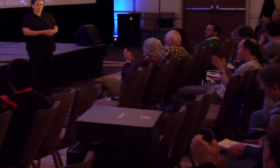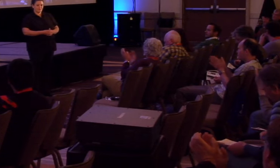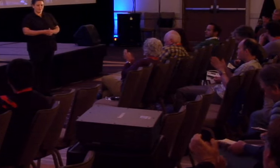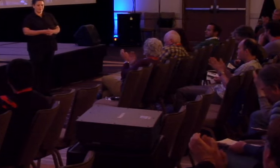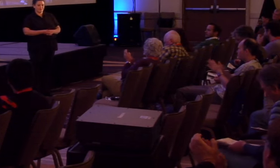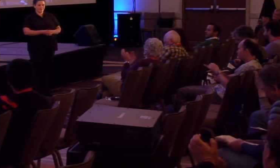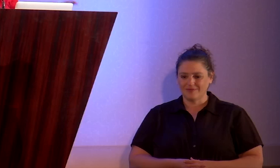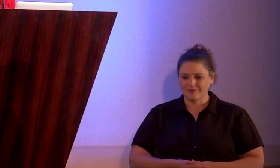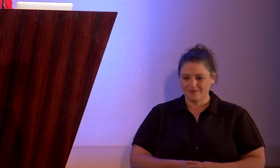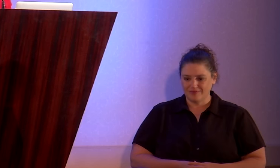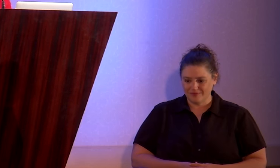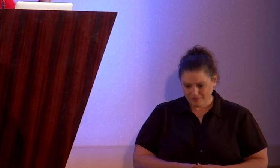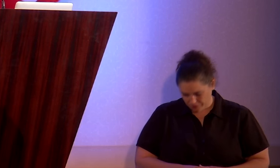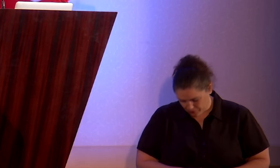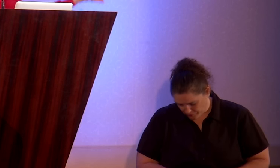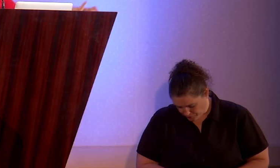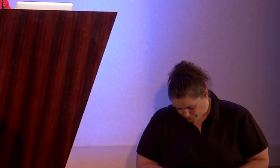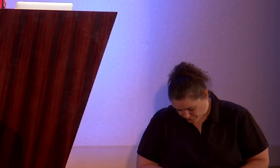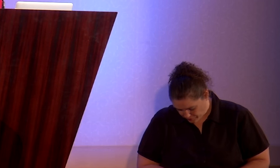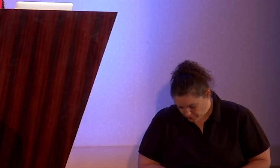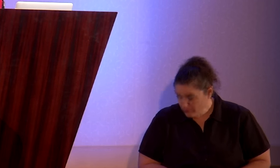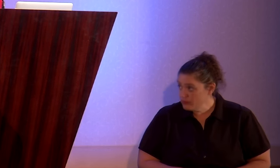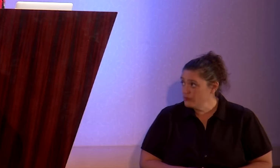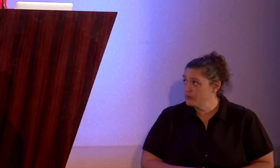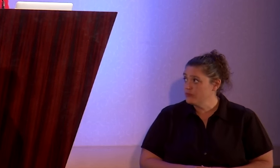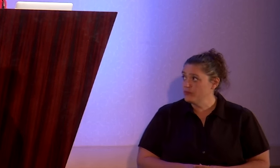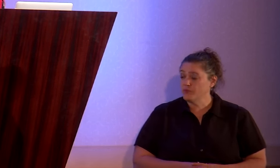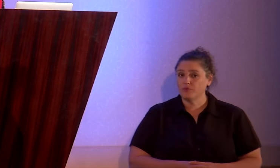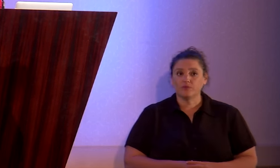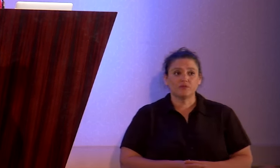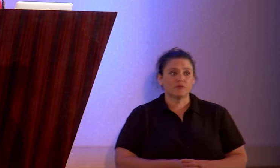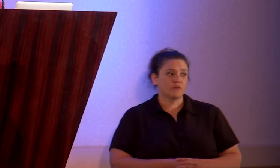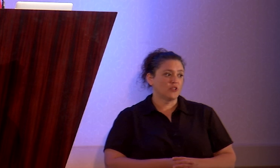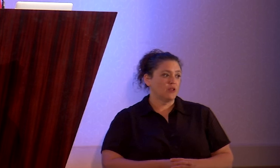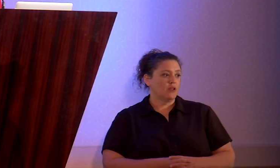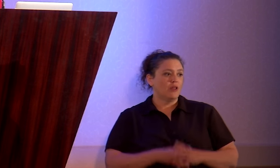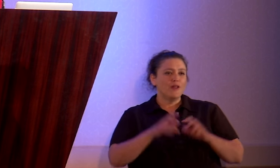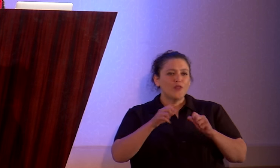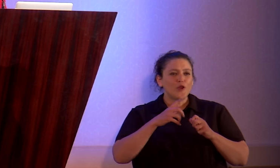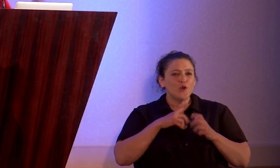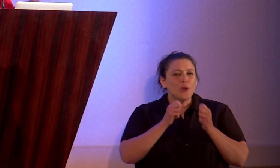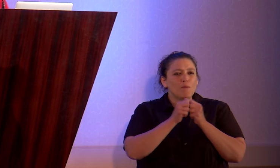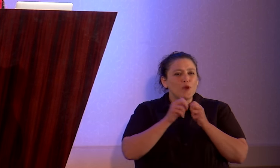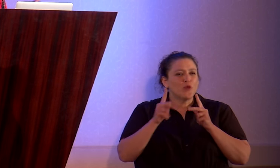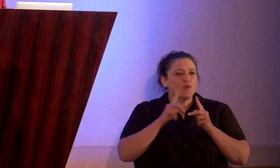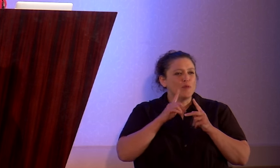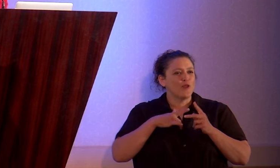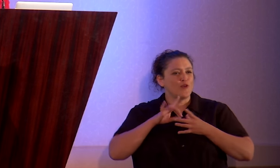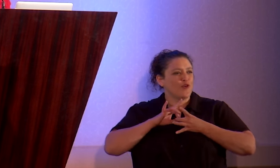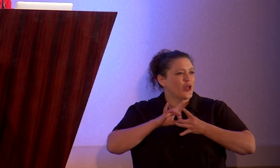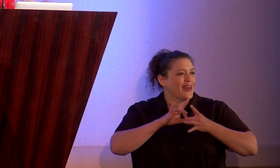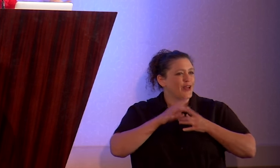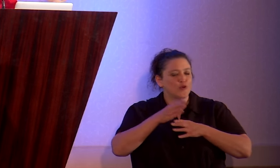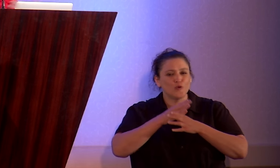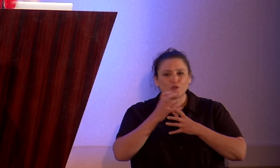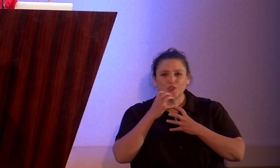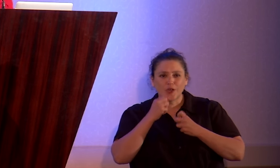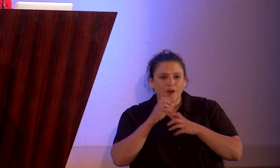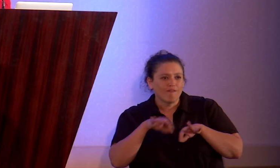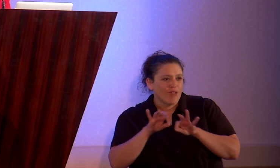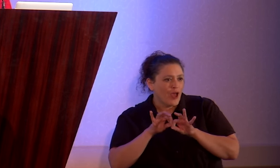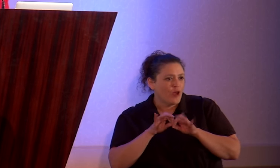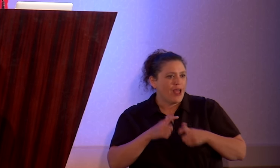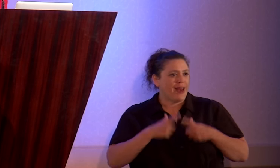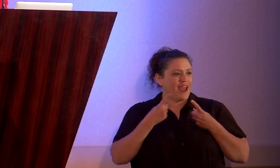It makes it easier to find other people to connect with, people who share your values. You know, an honest life, a life where you're not